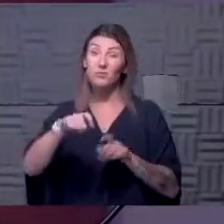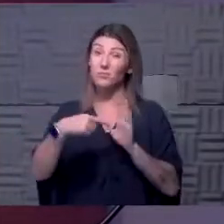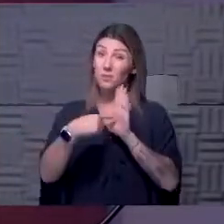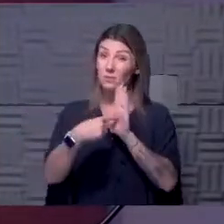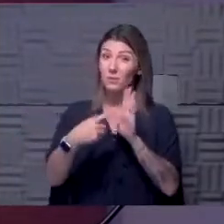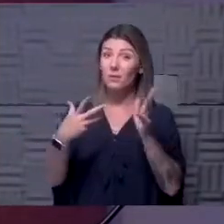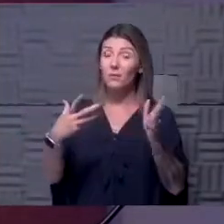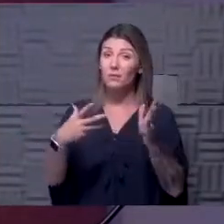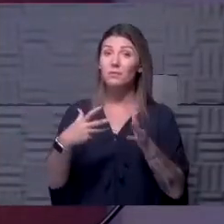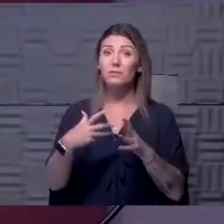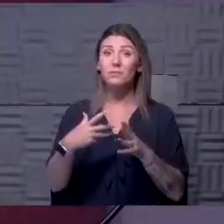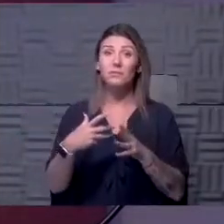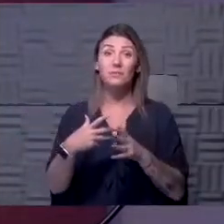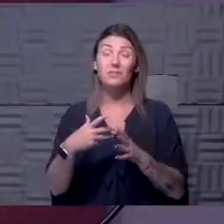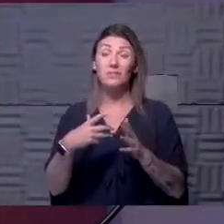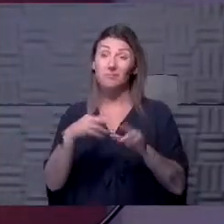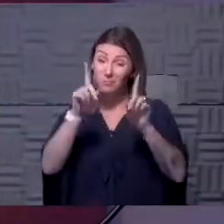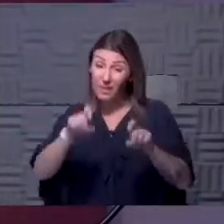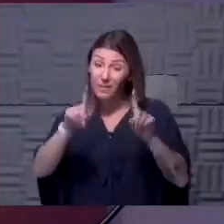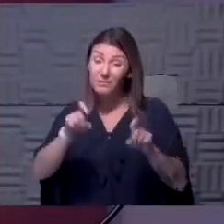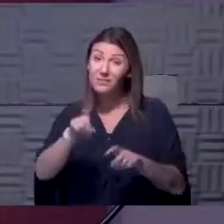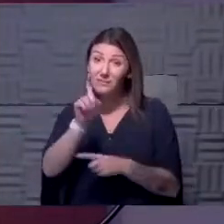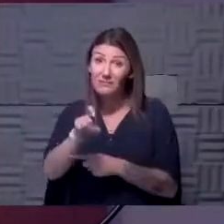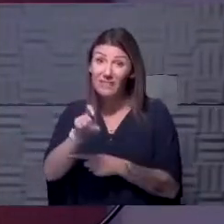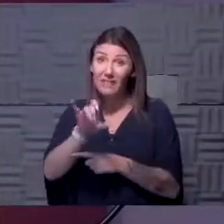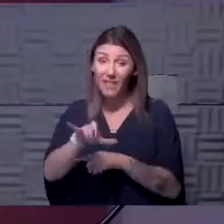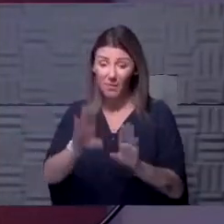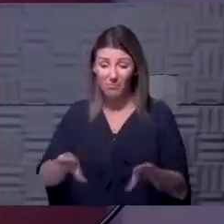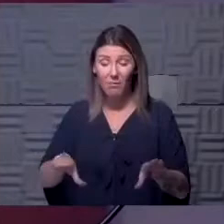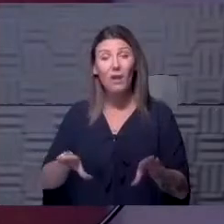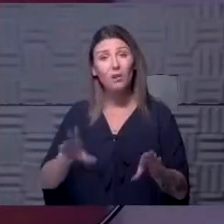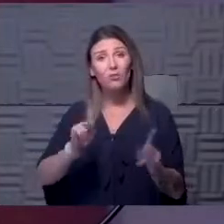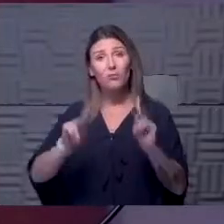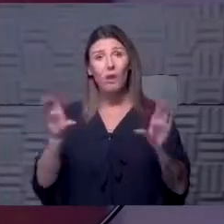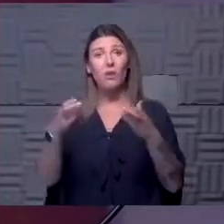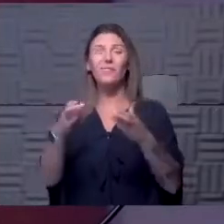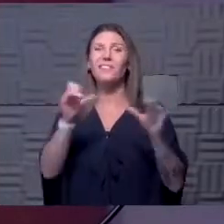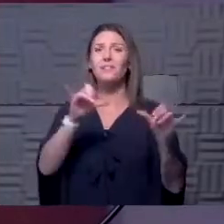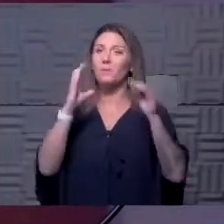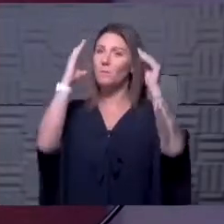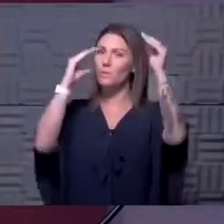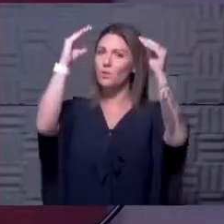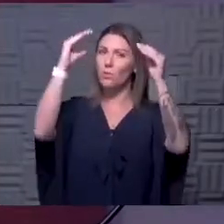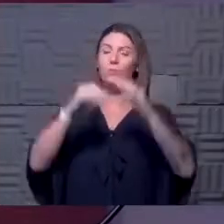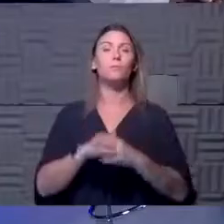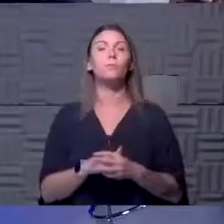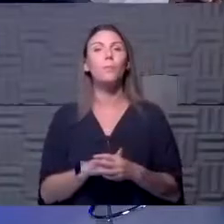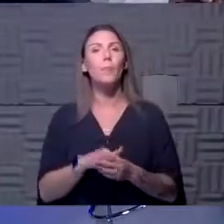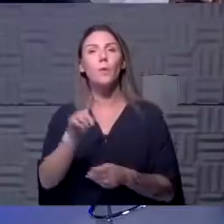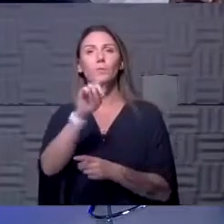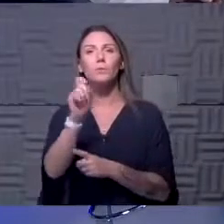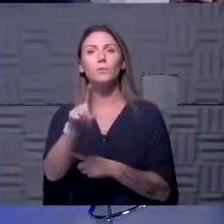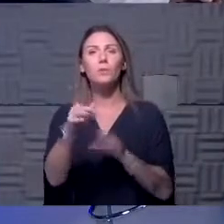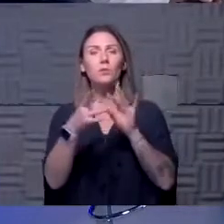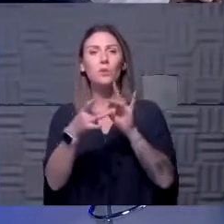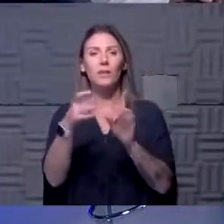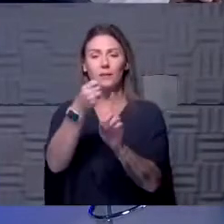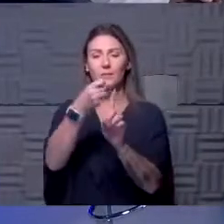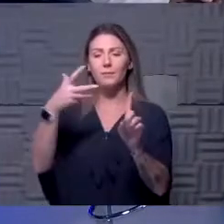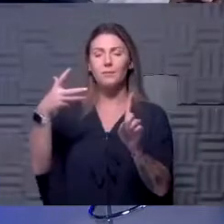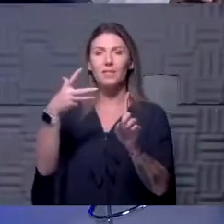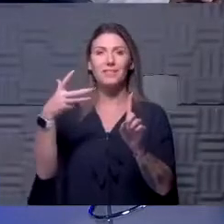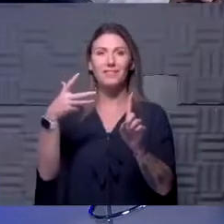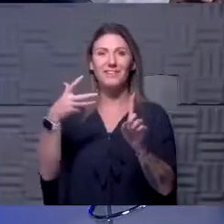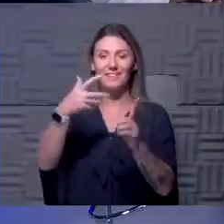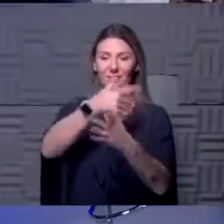to indicate testing is warranted in that pediatric population, probably the same way as an adults. So we had a question about expanding our social